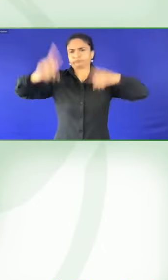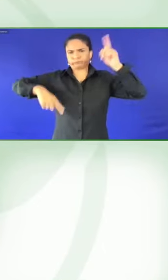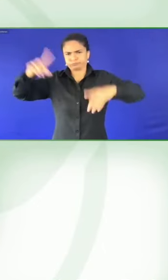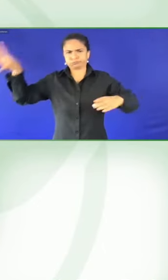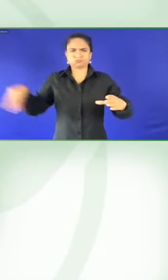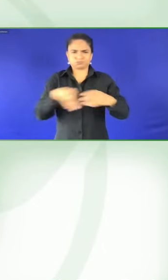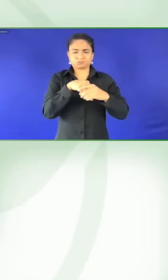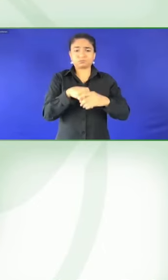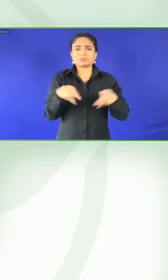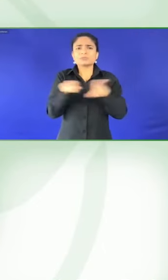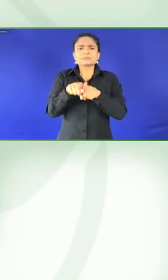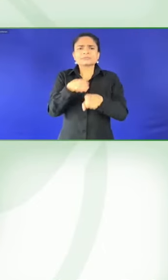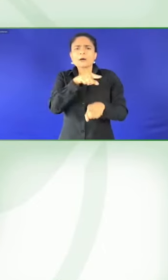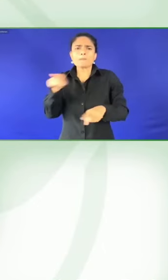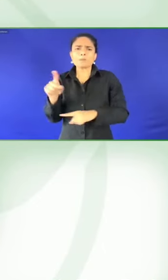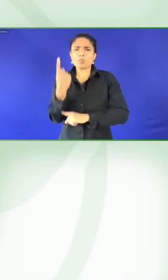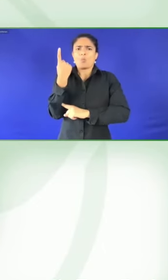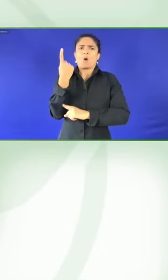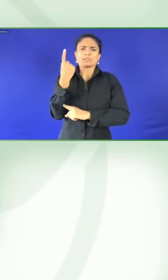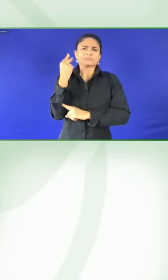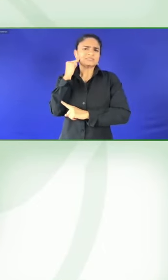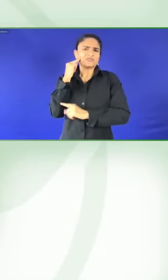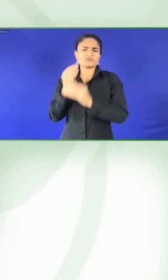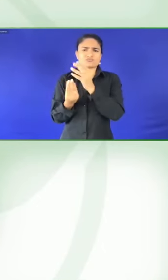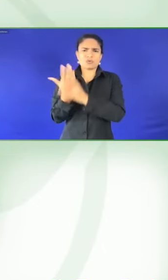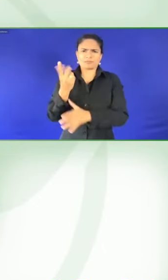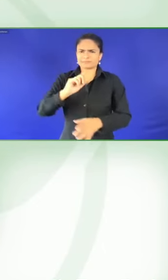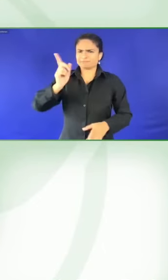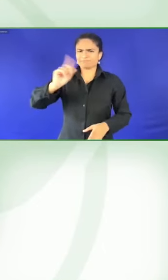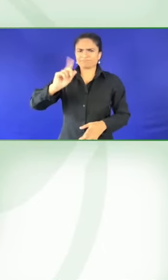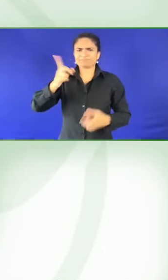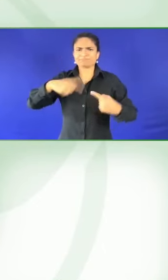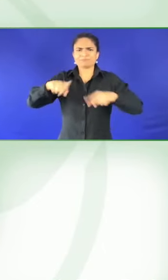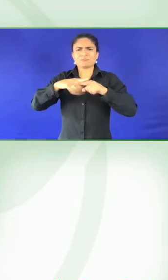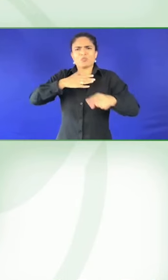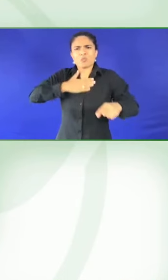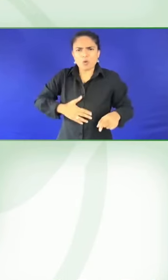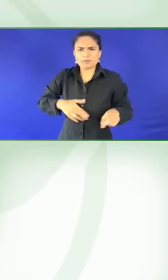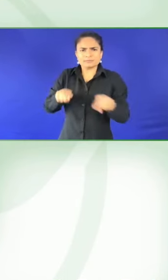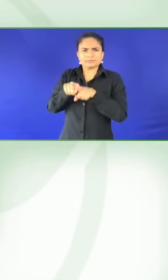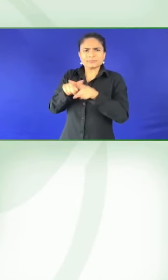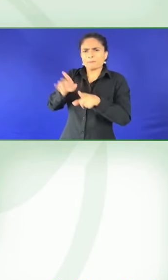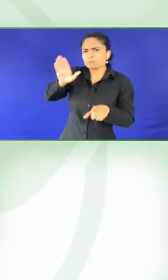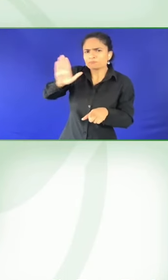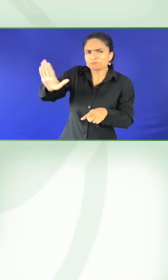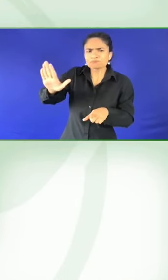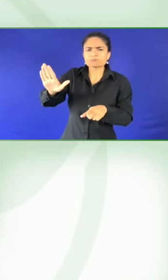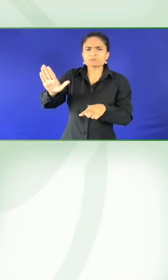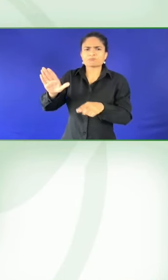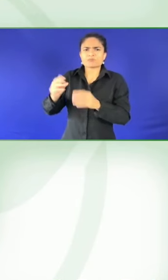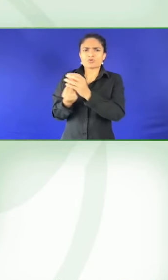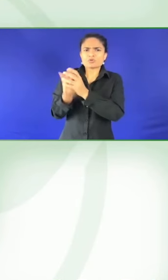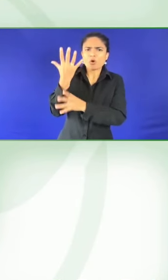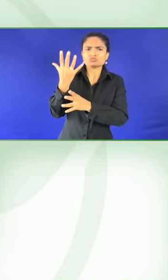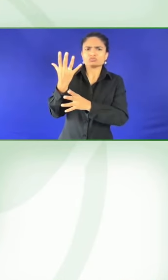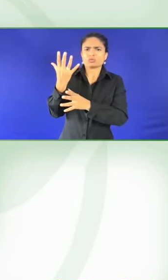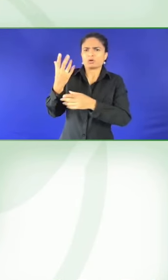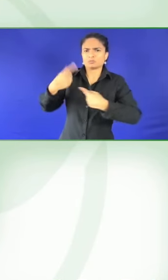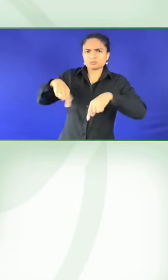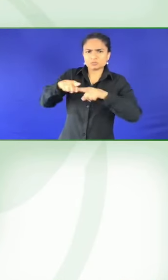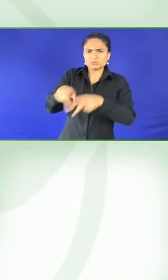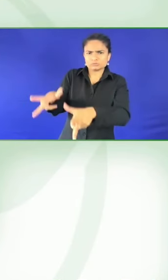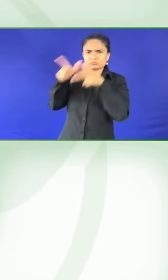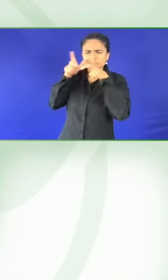culture and your particular community and accessible for their children. And one more quick question on this. The